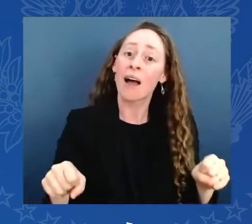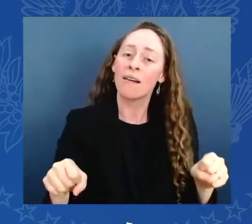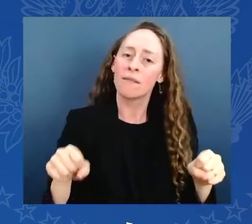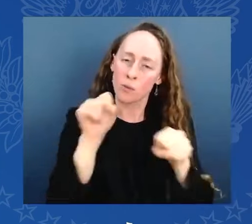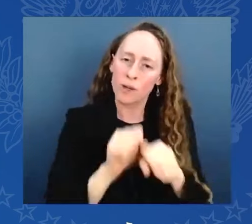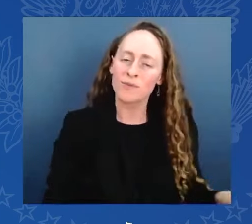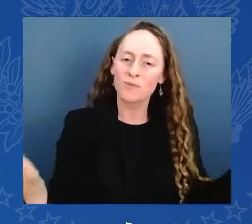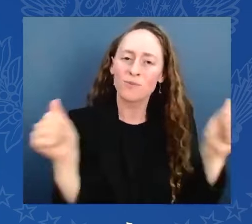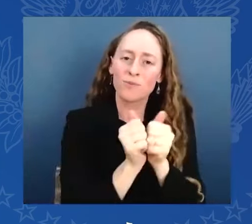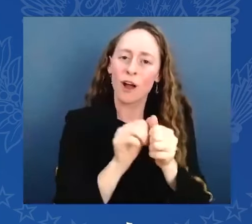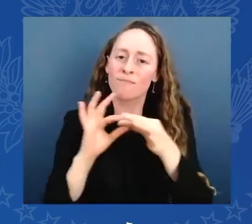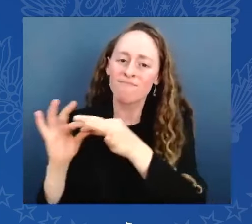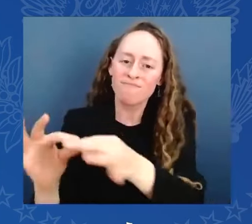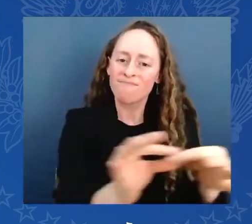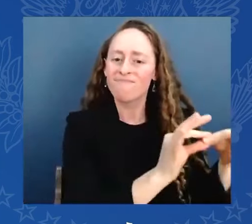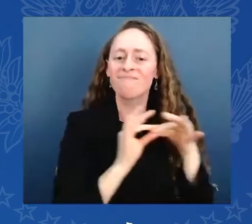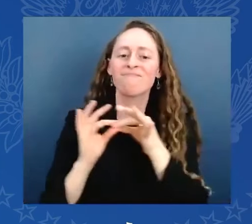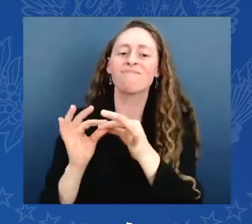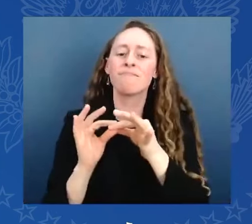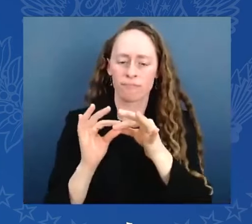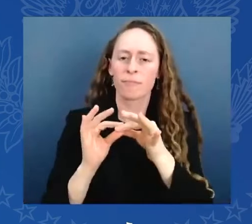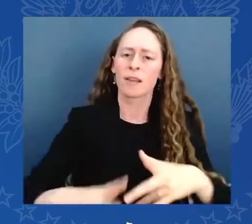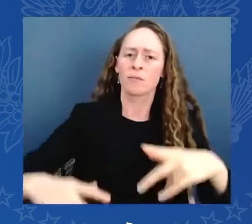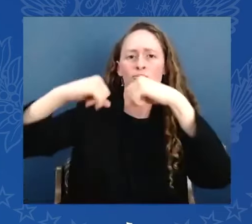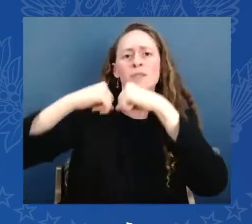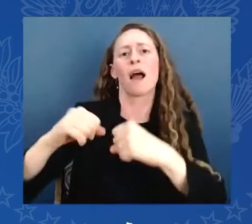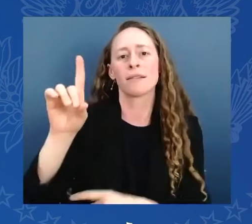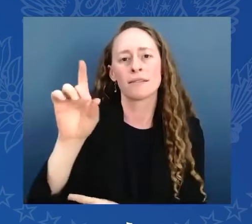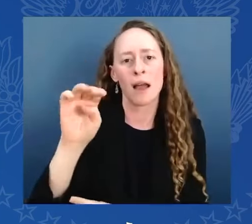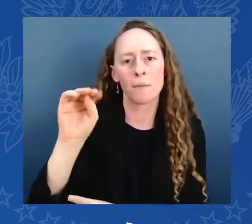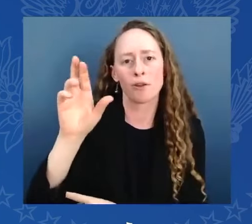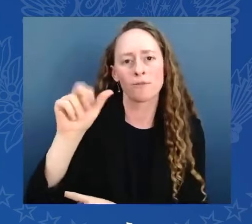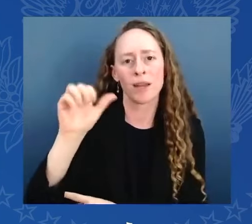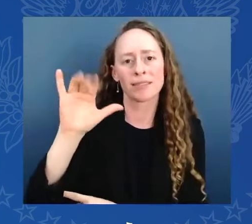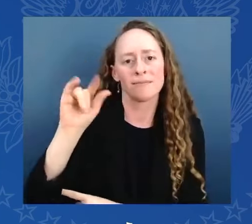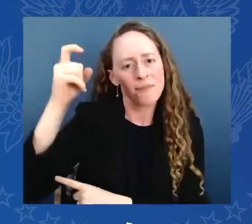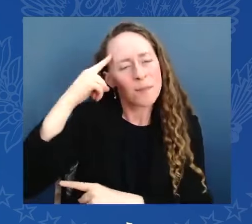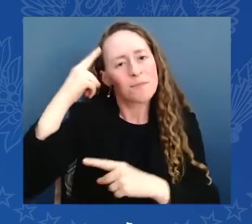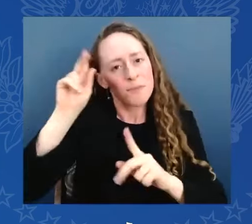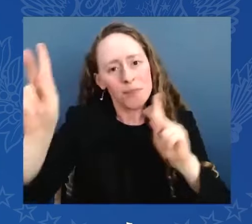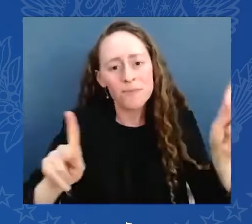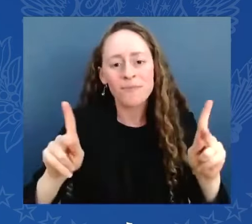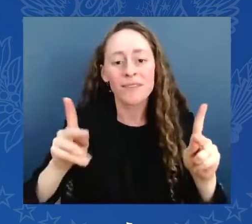democracy. God bless you all. May God protect our troops. Thank you.